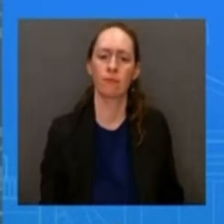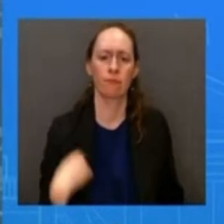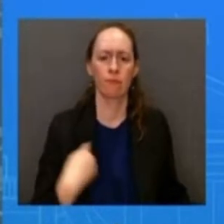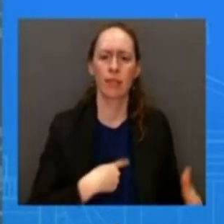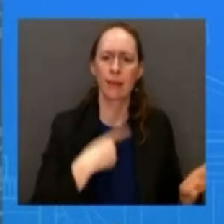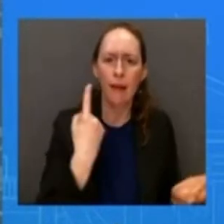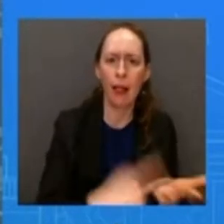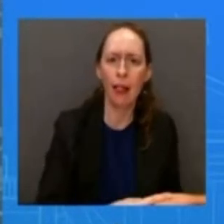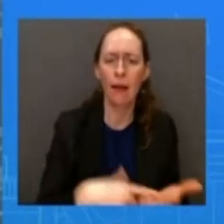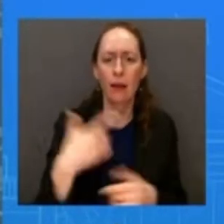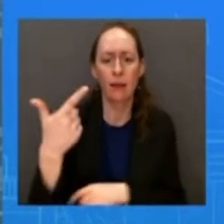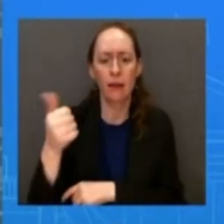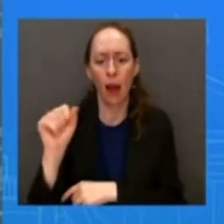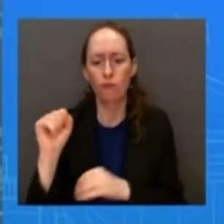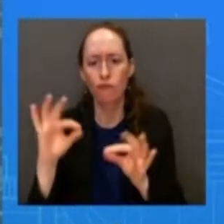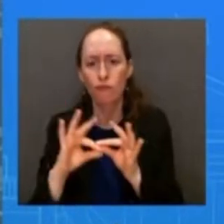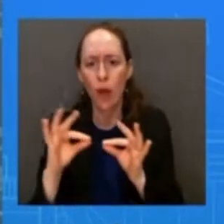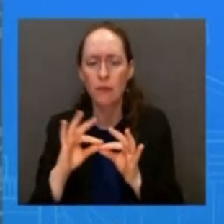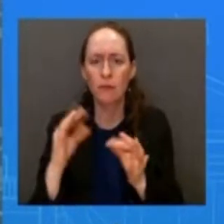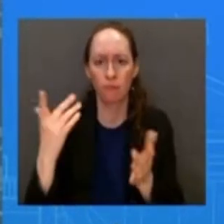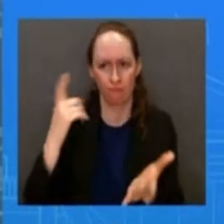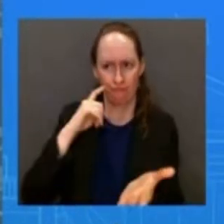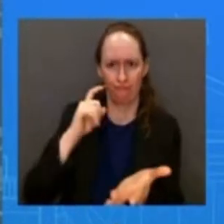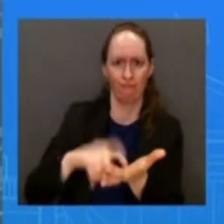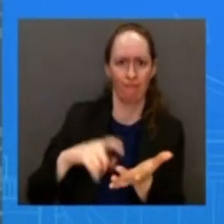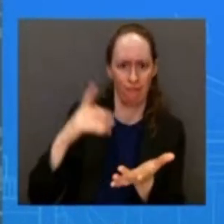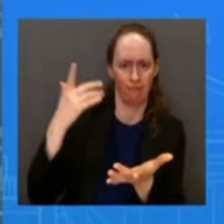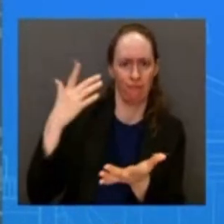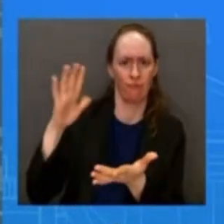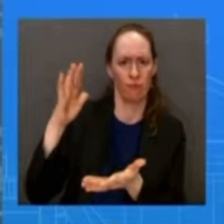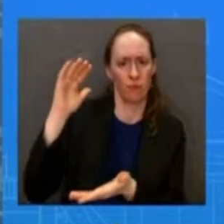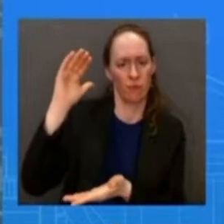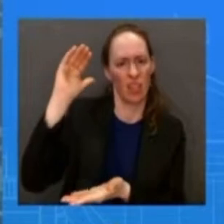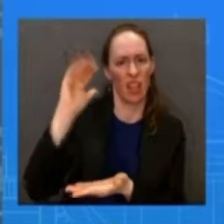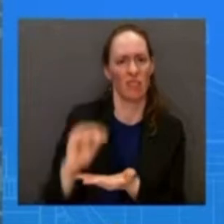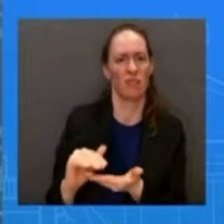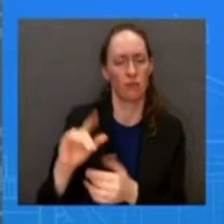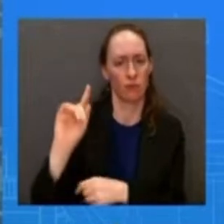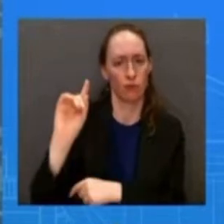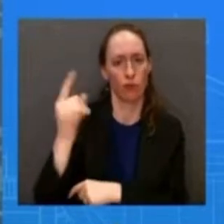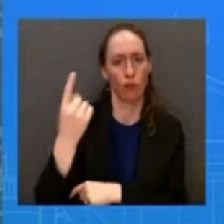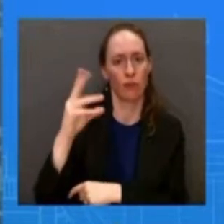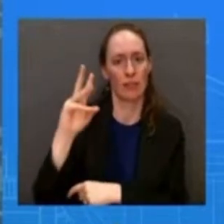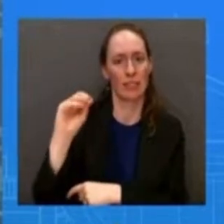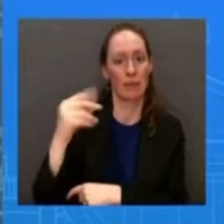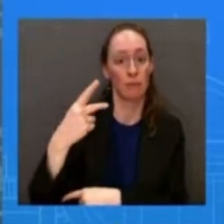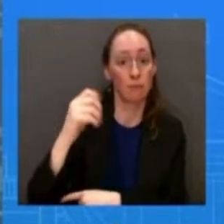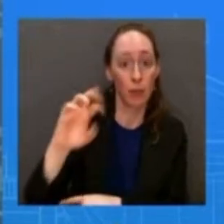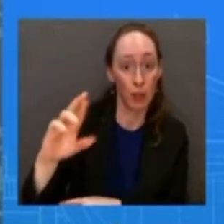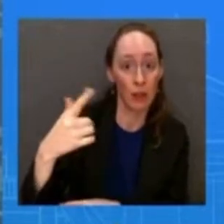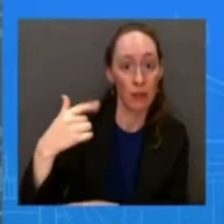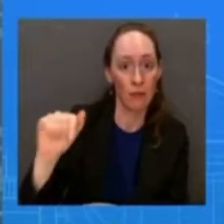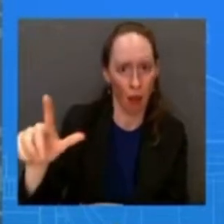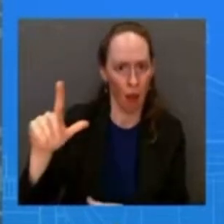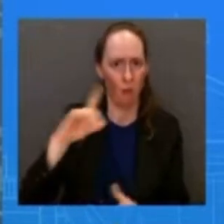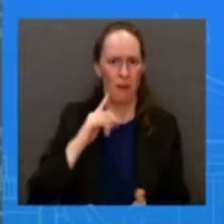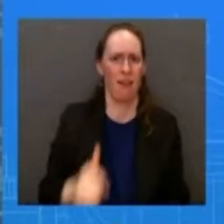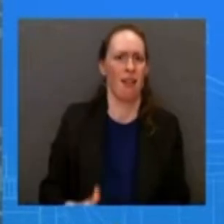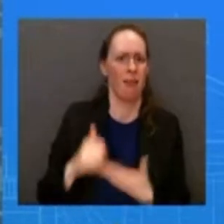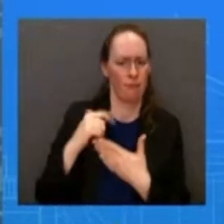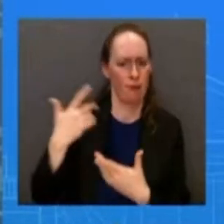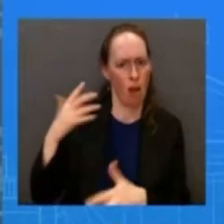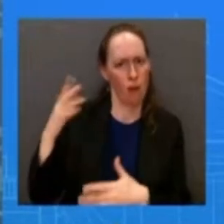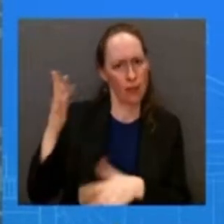per gallon that's because the president took historic steps to see that happening the last time the last time we saw a peak in gas